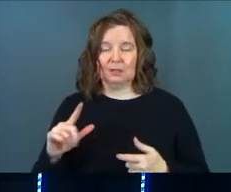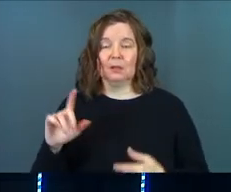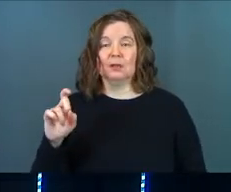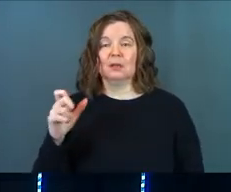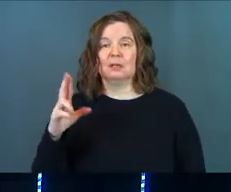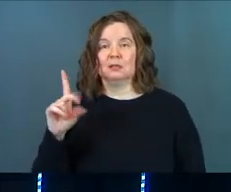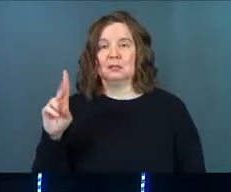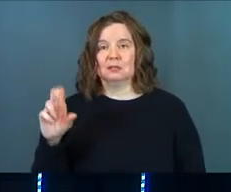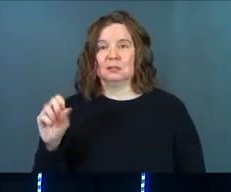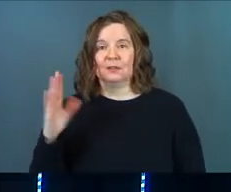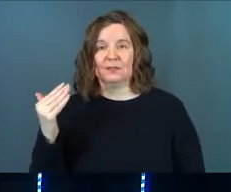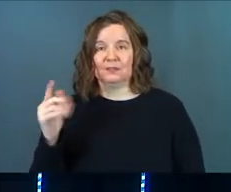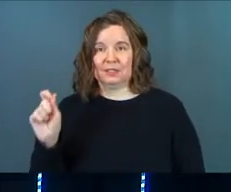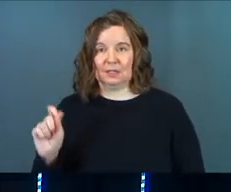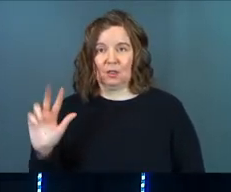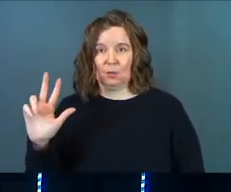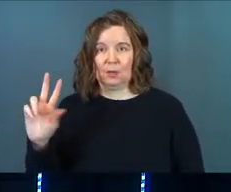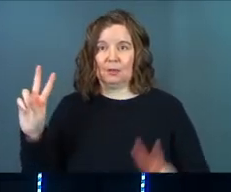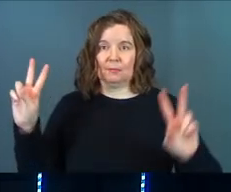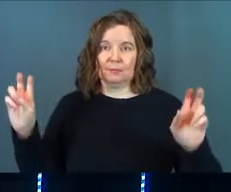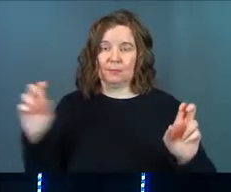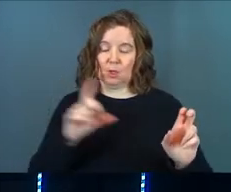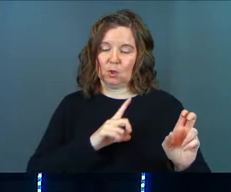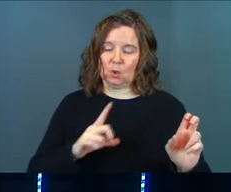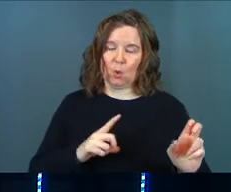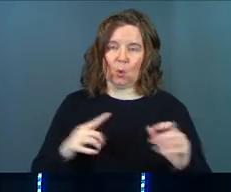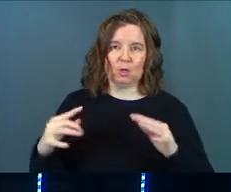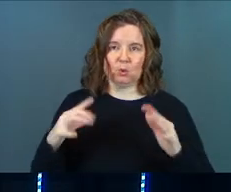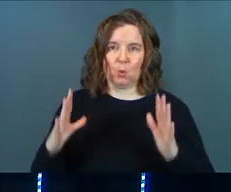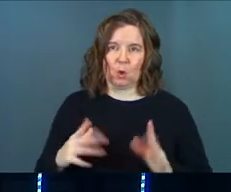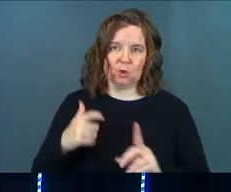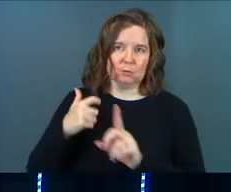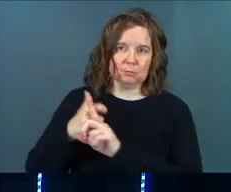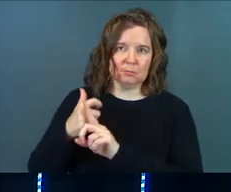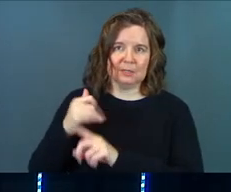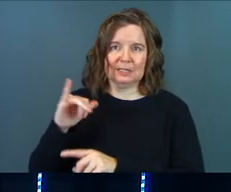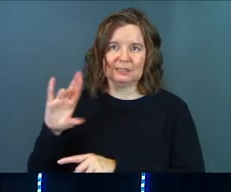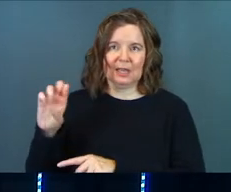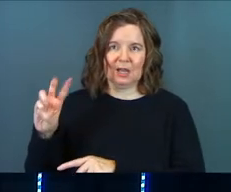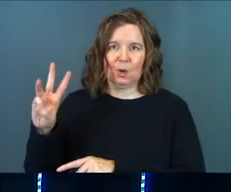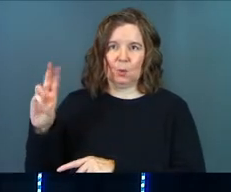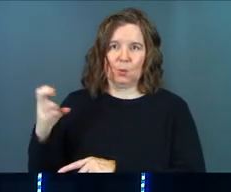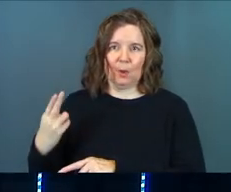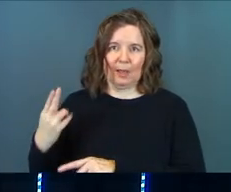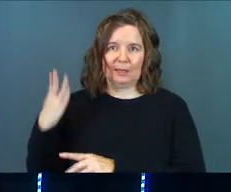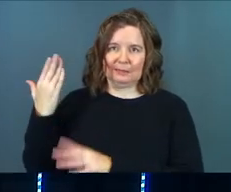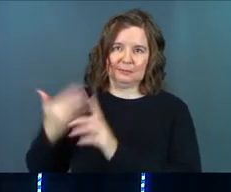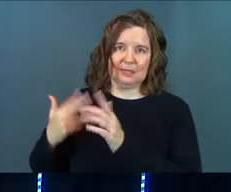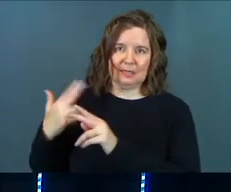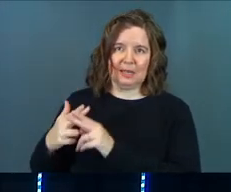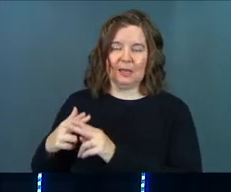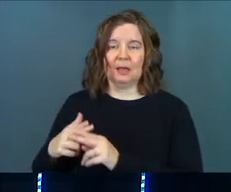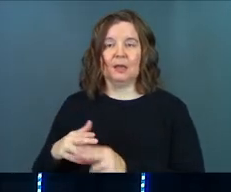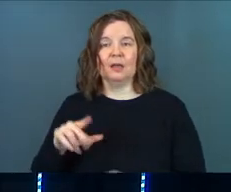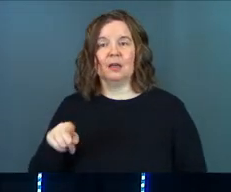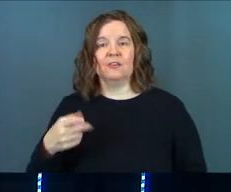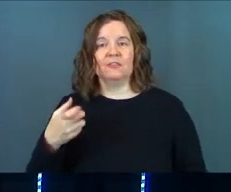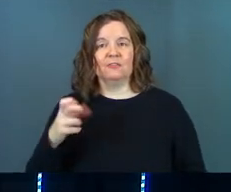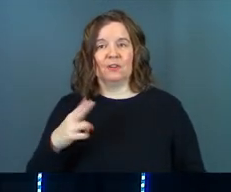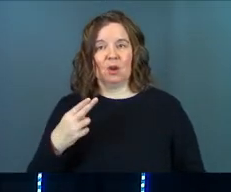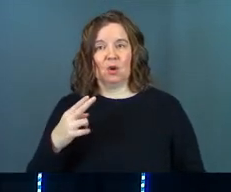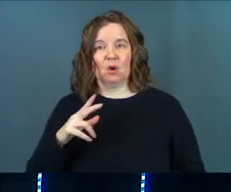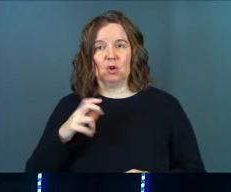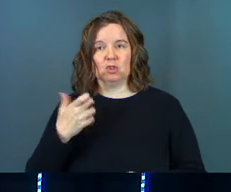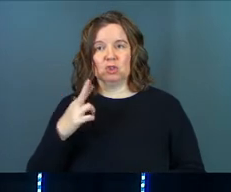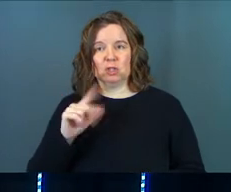Exodus chapter 15, verse 3, it says, the Lord is a warrior. Yahweh is his name. Pharaoh's chariots and army,